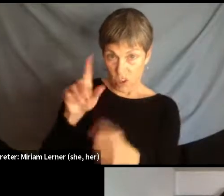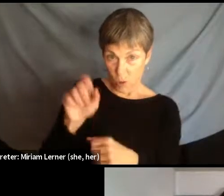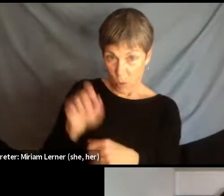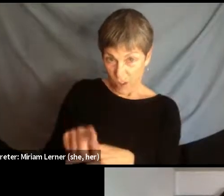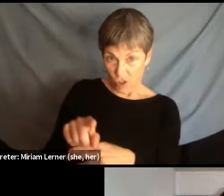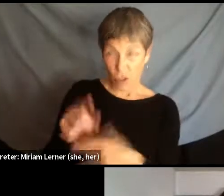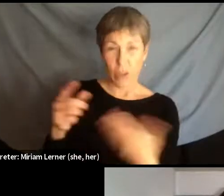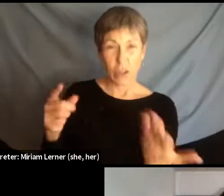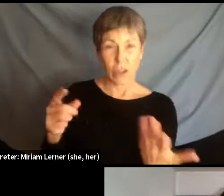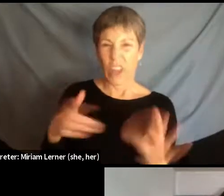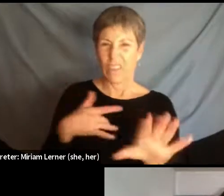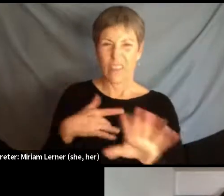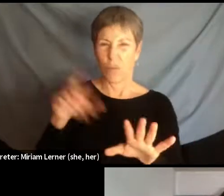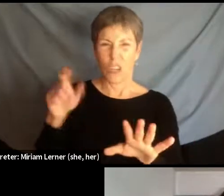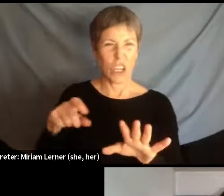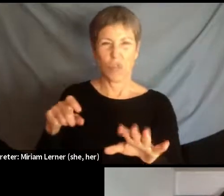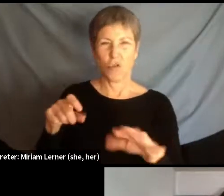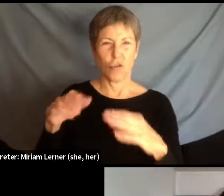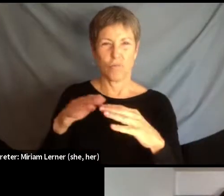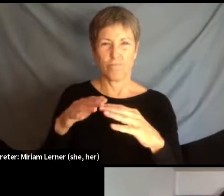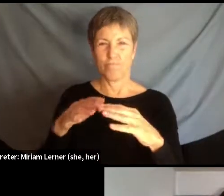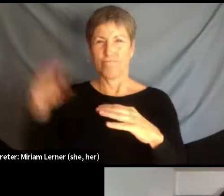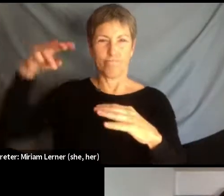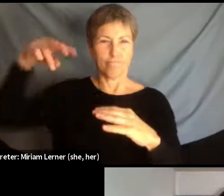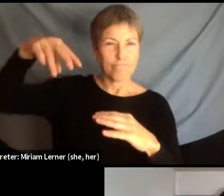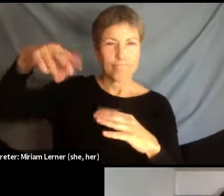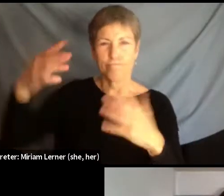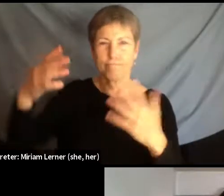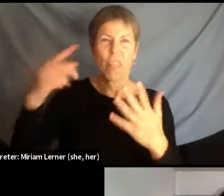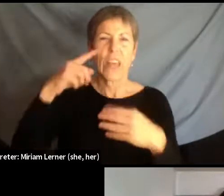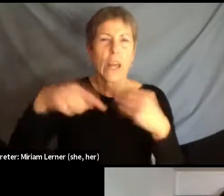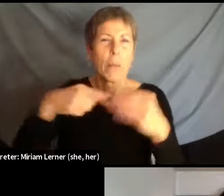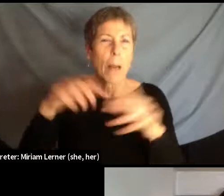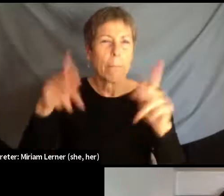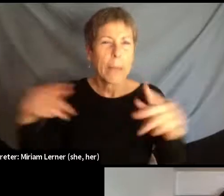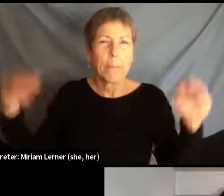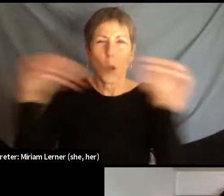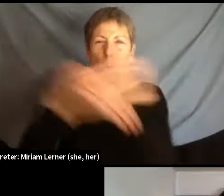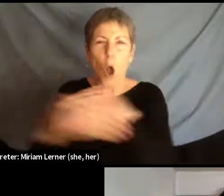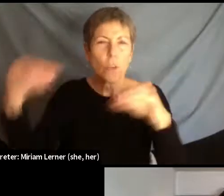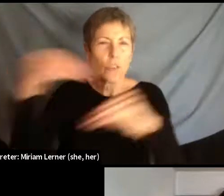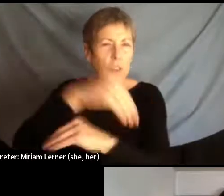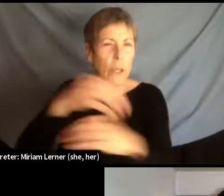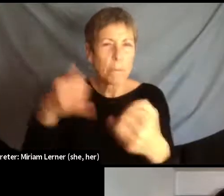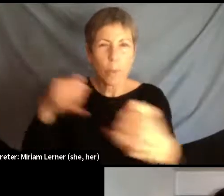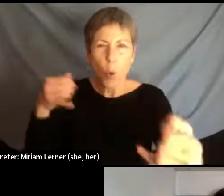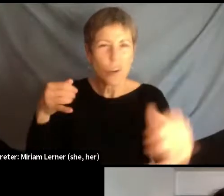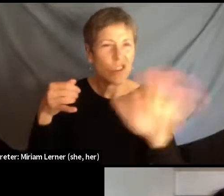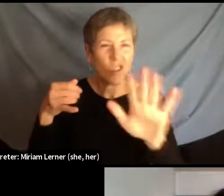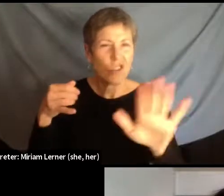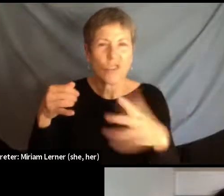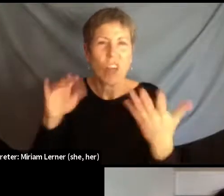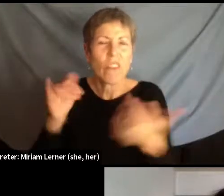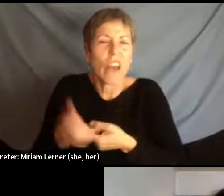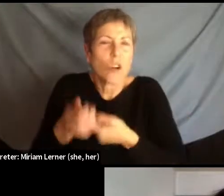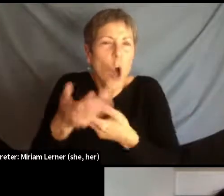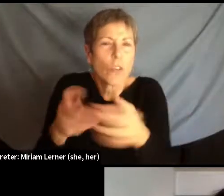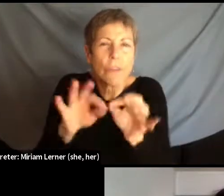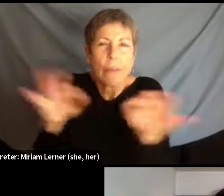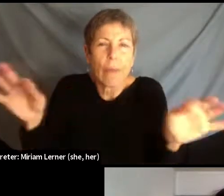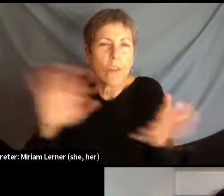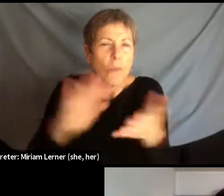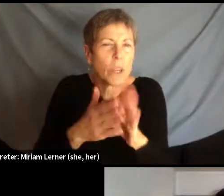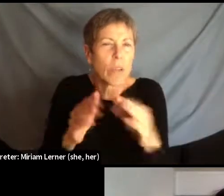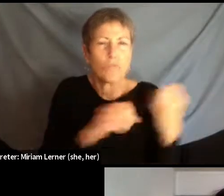go beyond the framework of people crossing borders that then encourages a rhetoric like